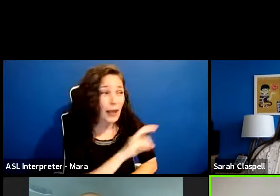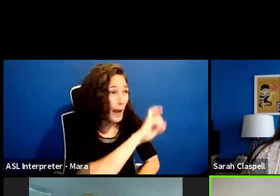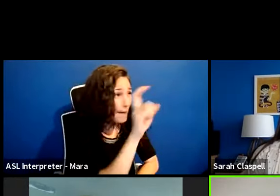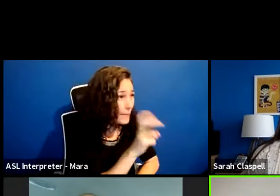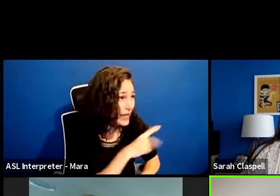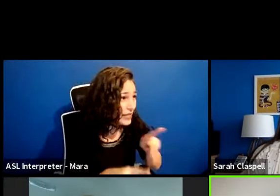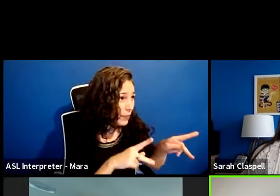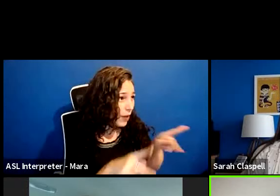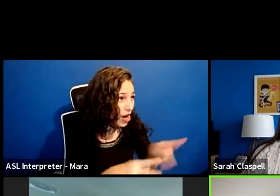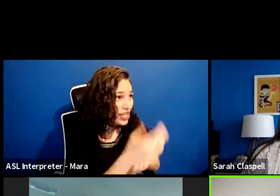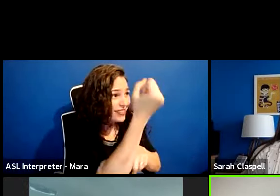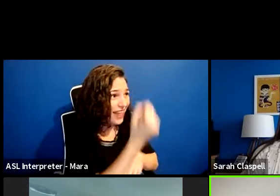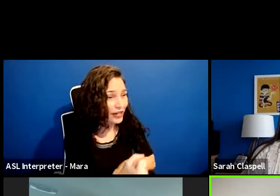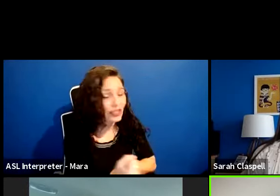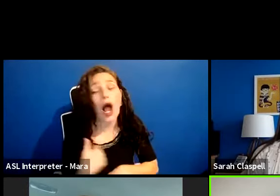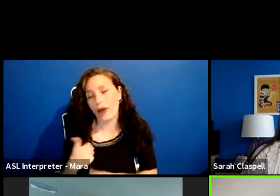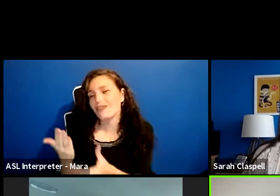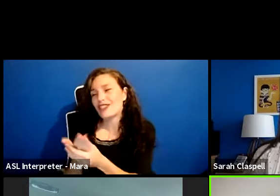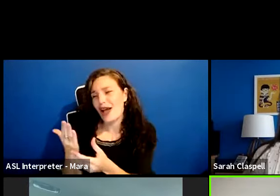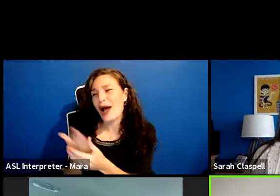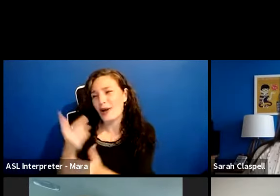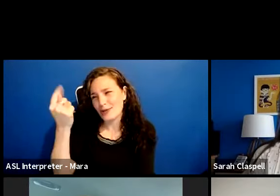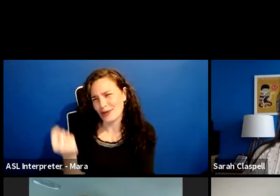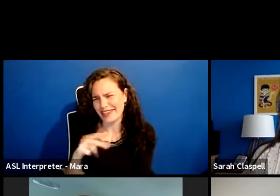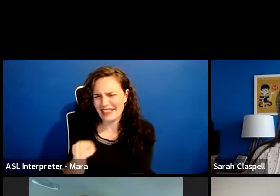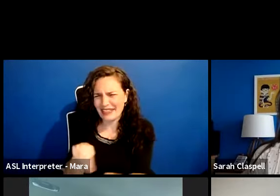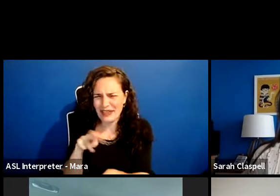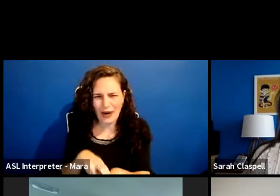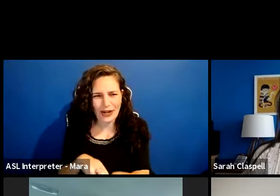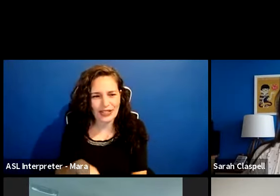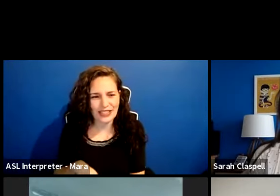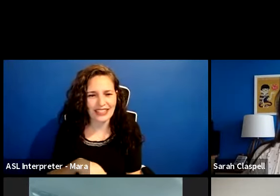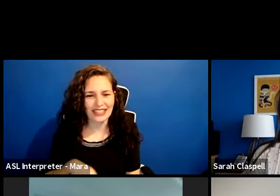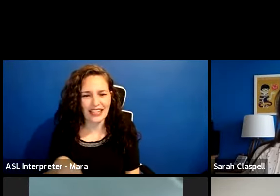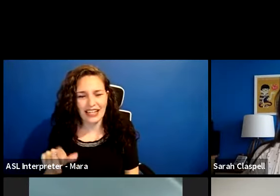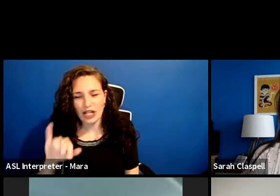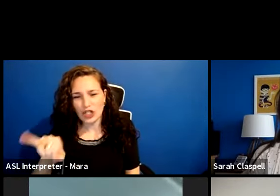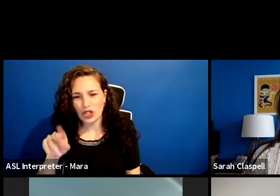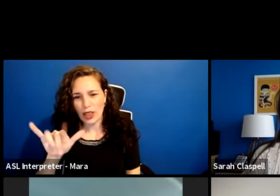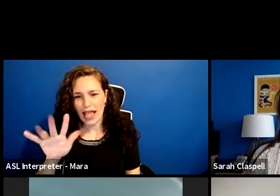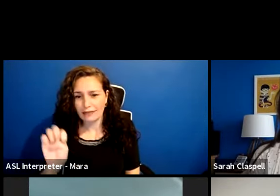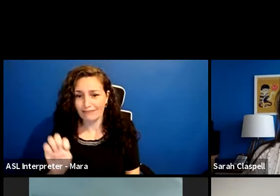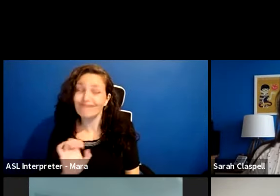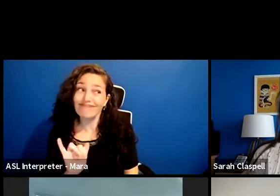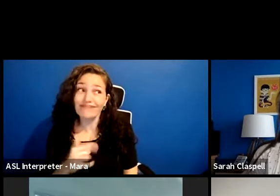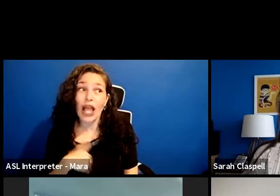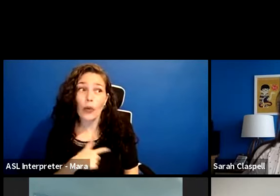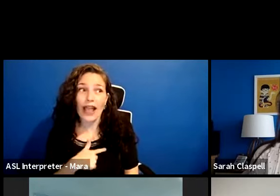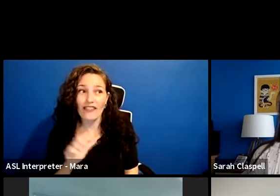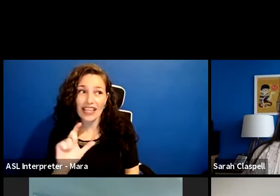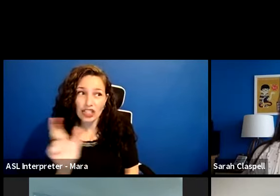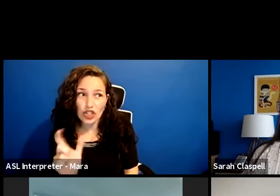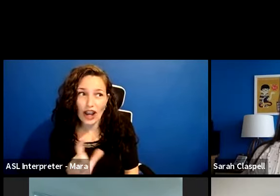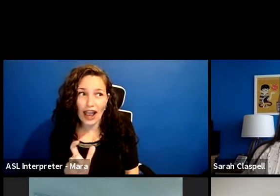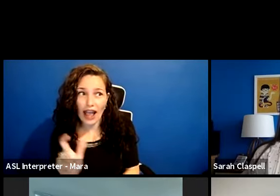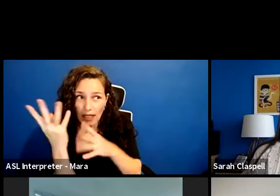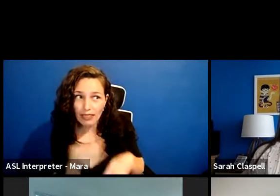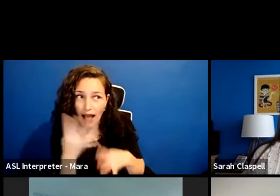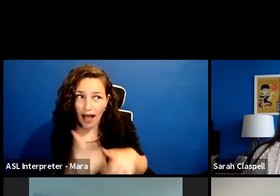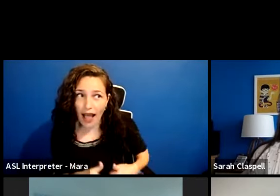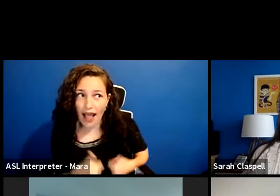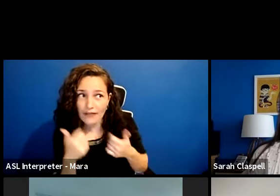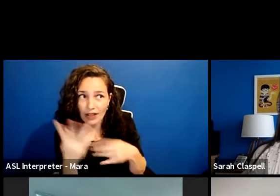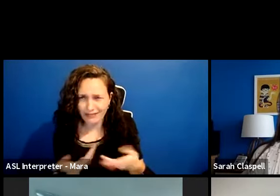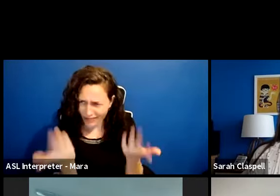Saturday and taco Tuesday, of course. Oh my gosh. Yeah. And we're doing an Instagram live stream. So come join us. All the kids love